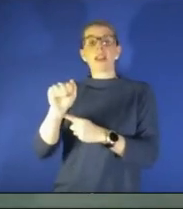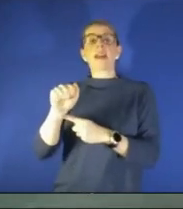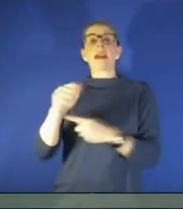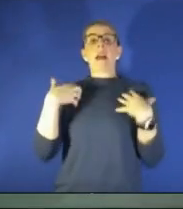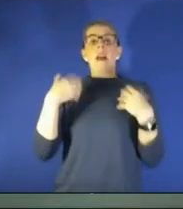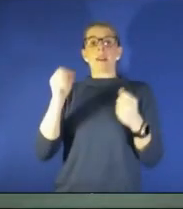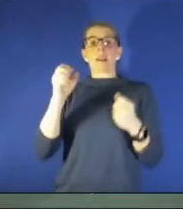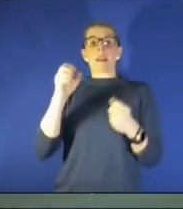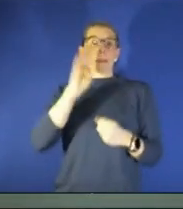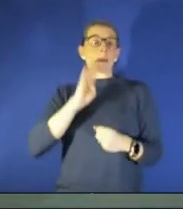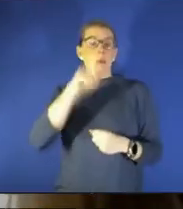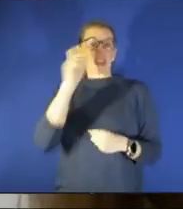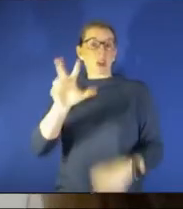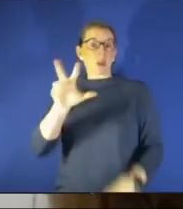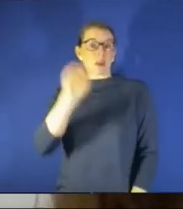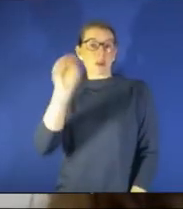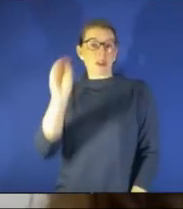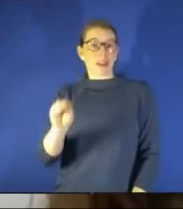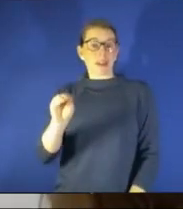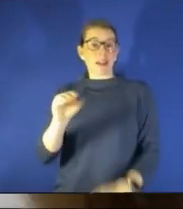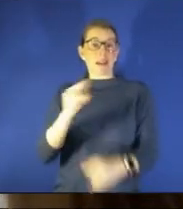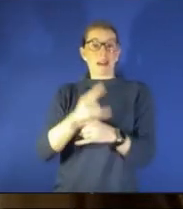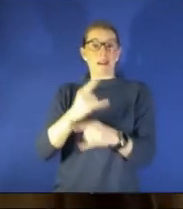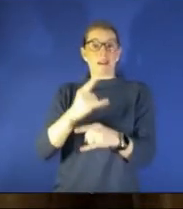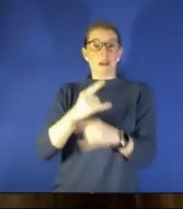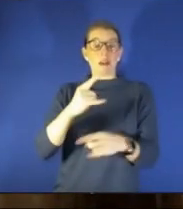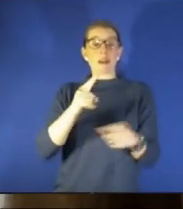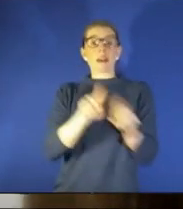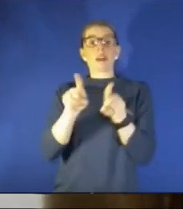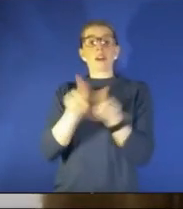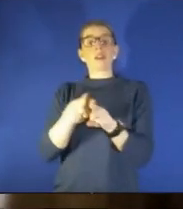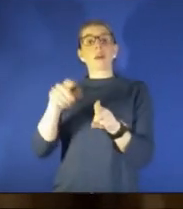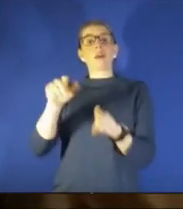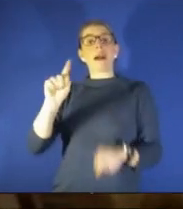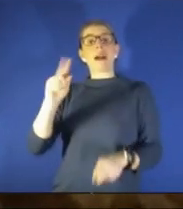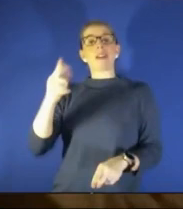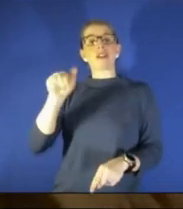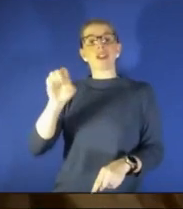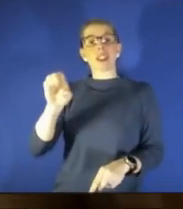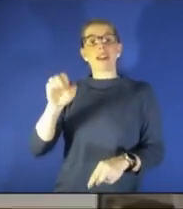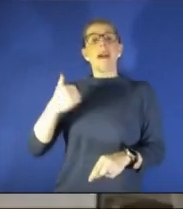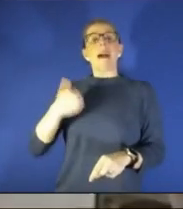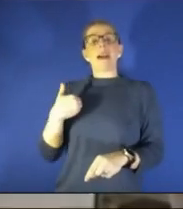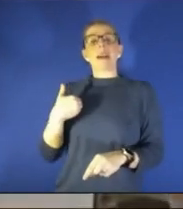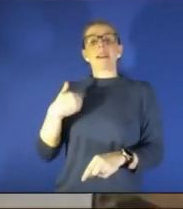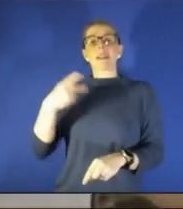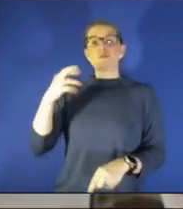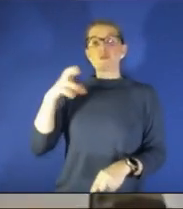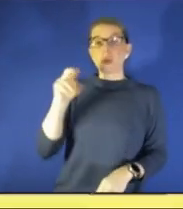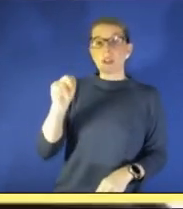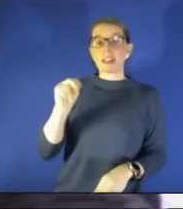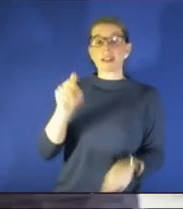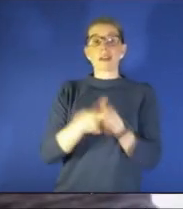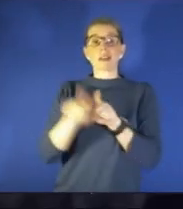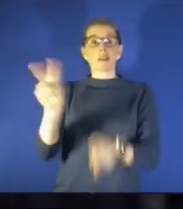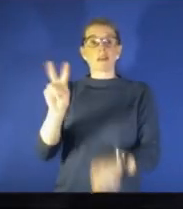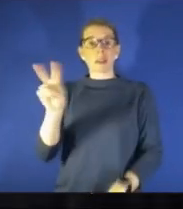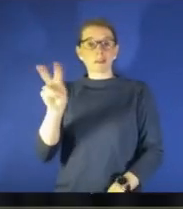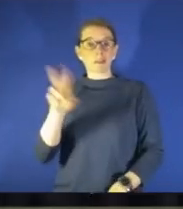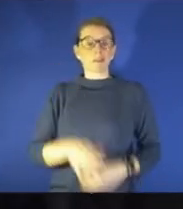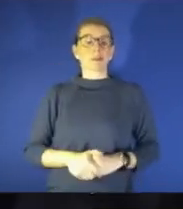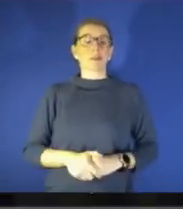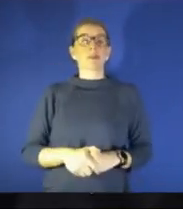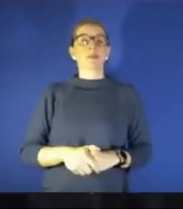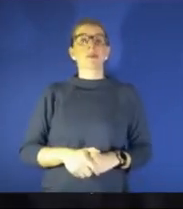alcohol and the blue green algae is packed with protein and rich in vitamins along with some antioxidants and anti-inflammatory